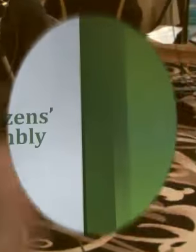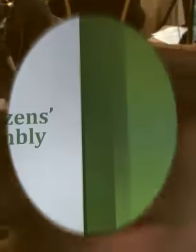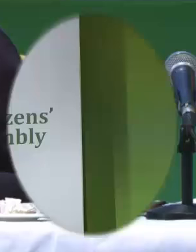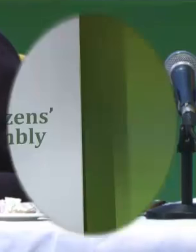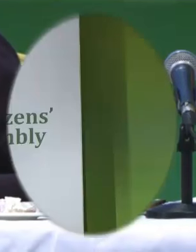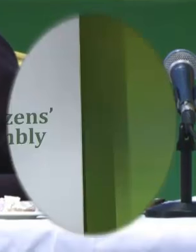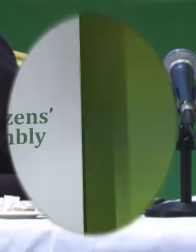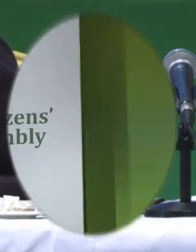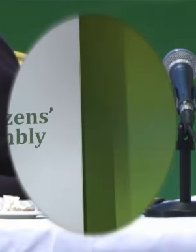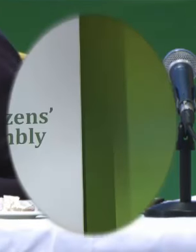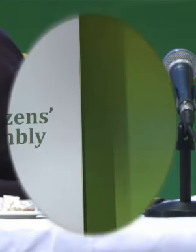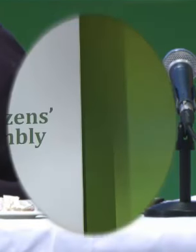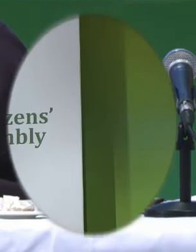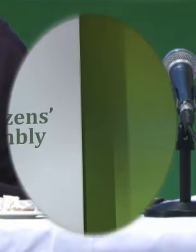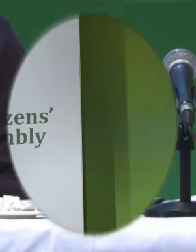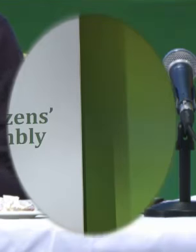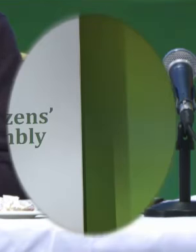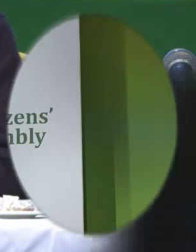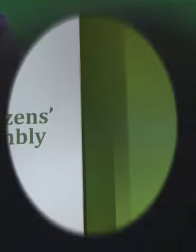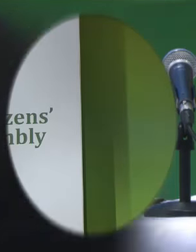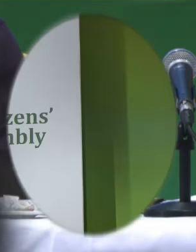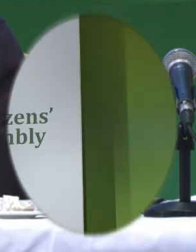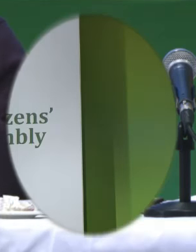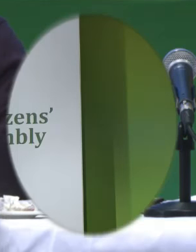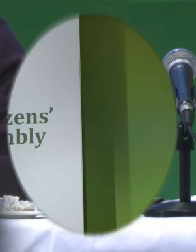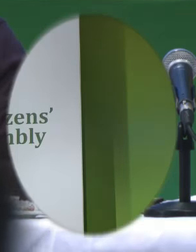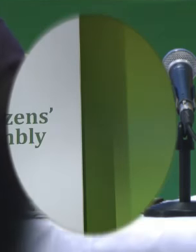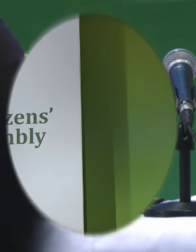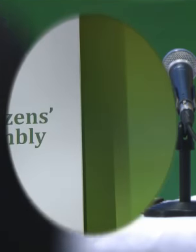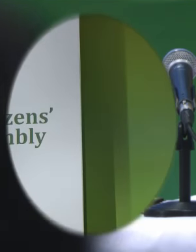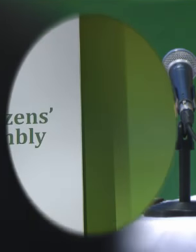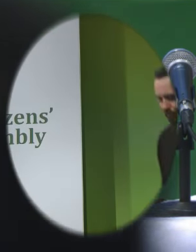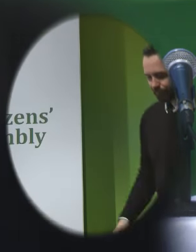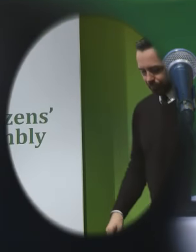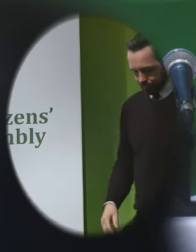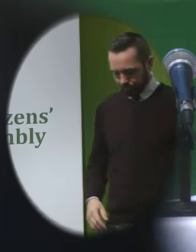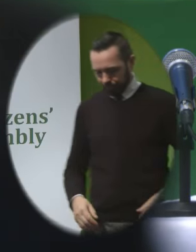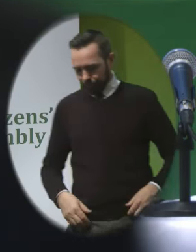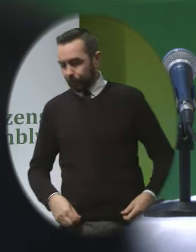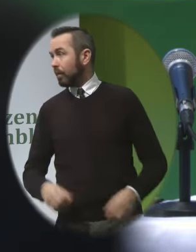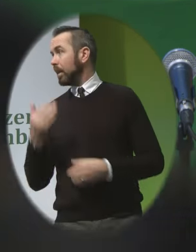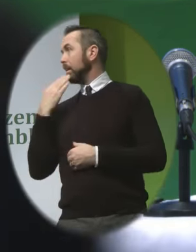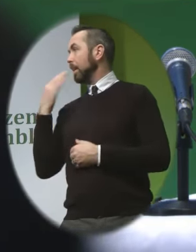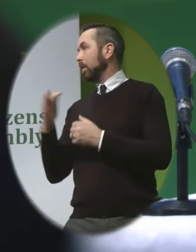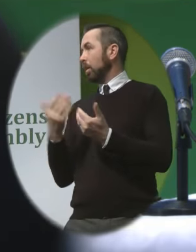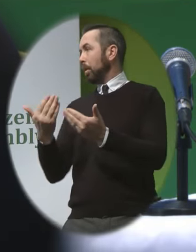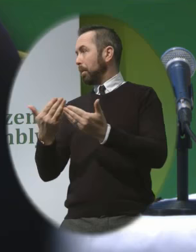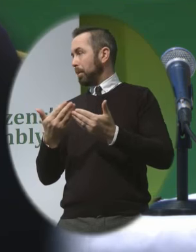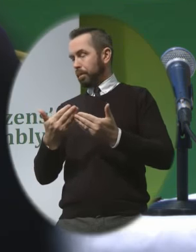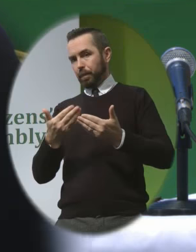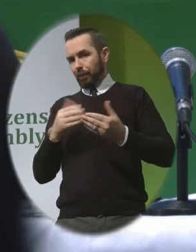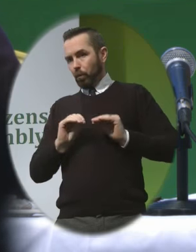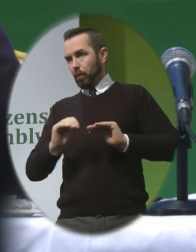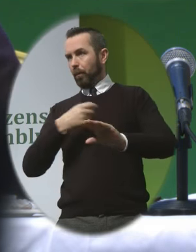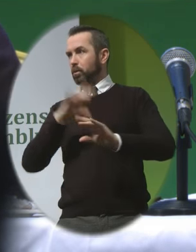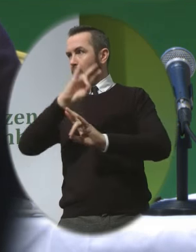Thank you very much Before we go on to the questions and answers I have to respond